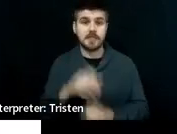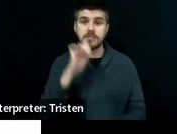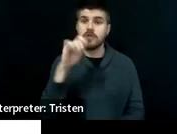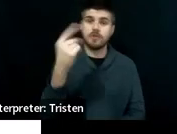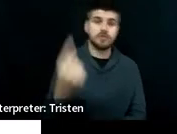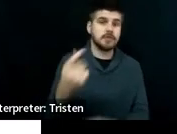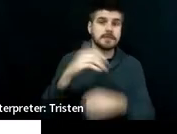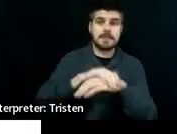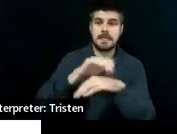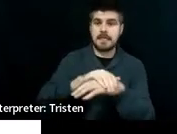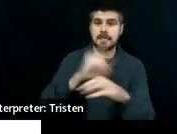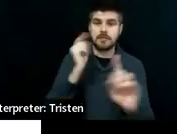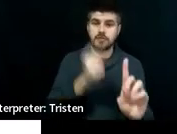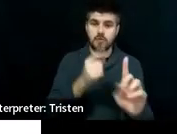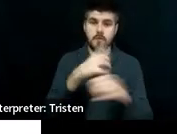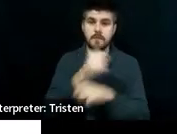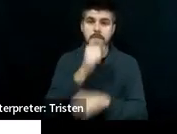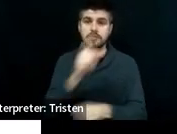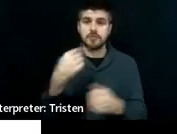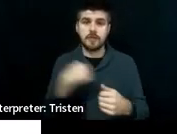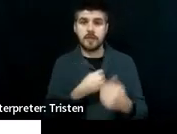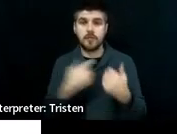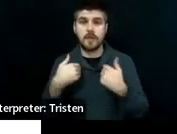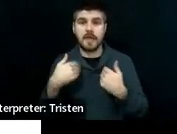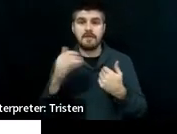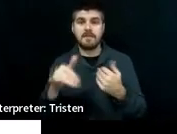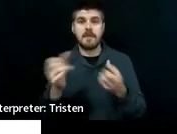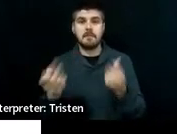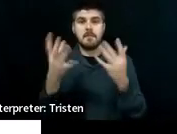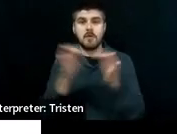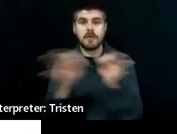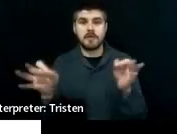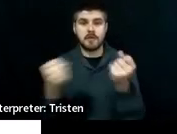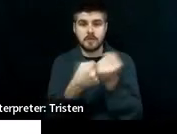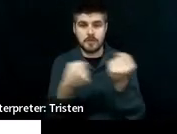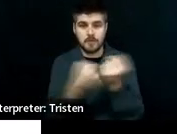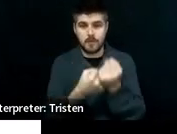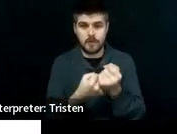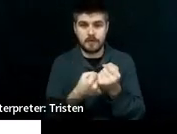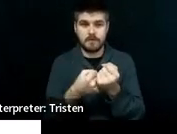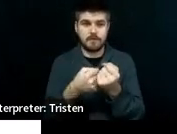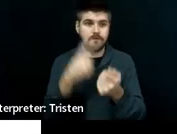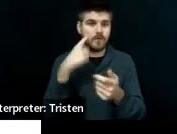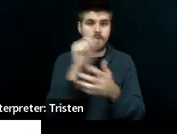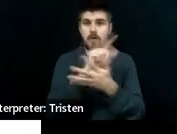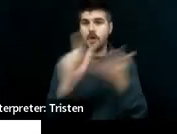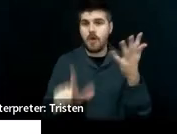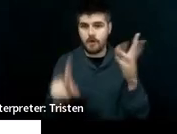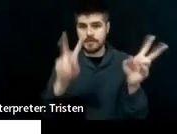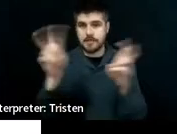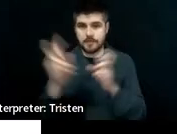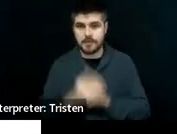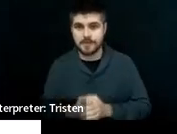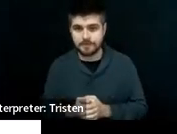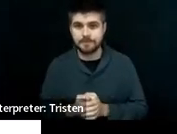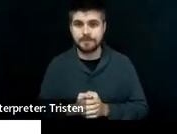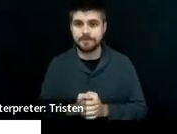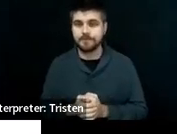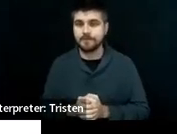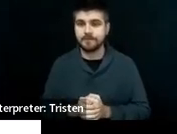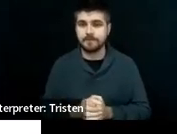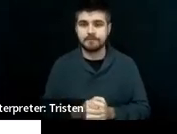an English goal, that we have that multilingual support across all subjects. Perfect.